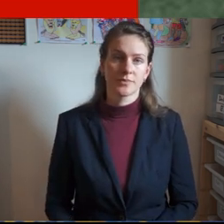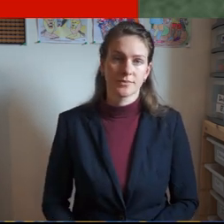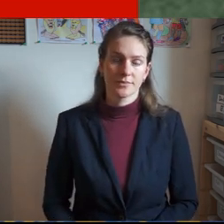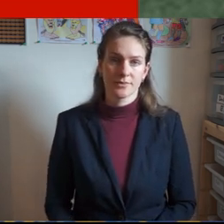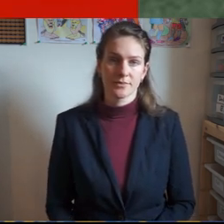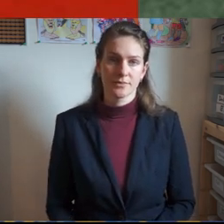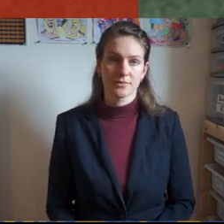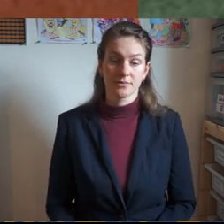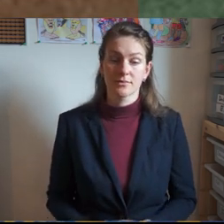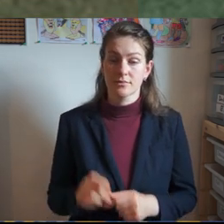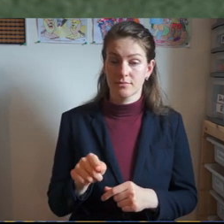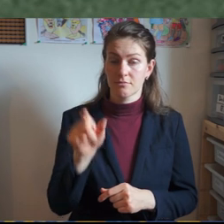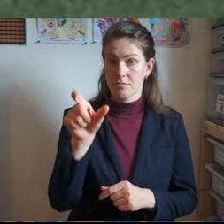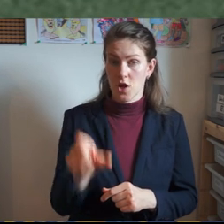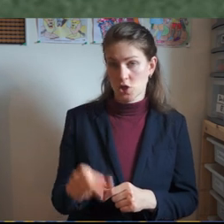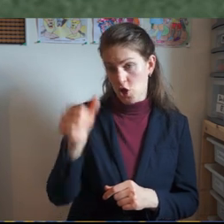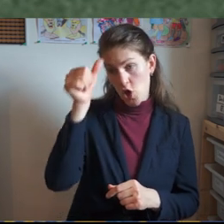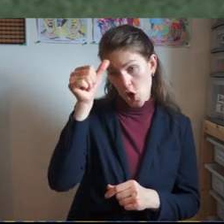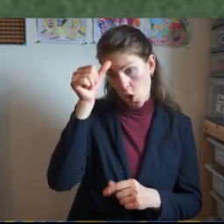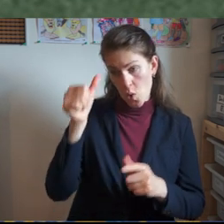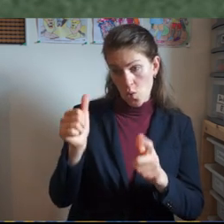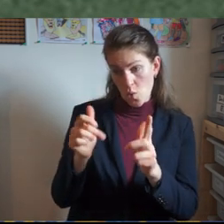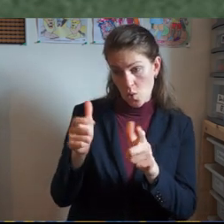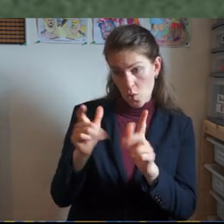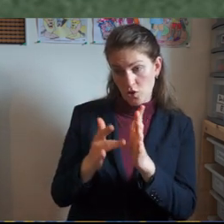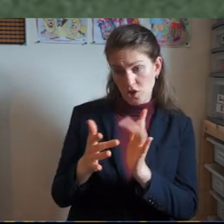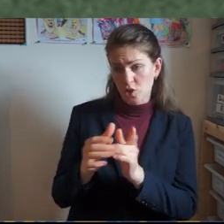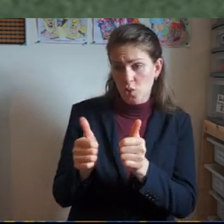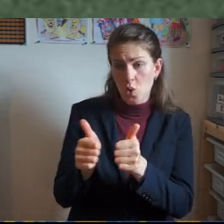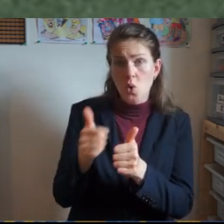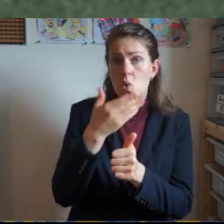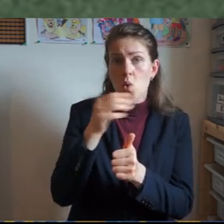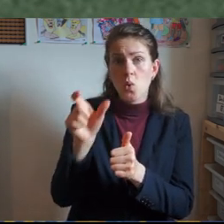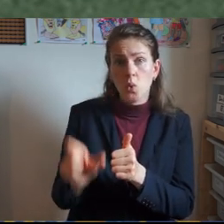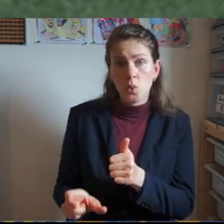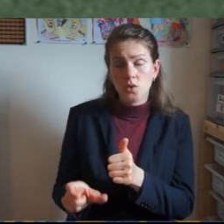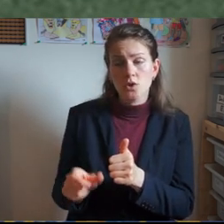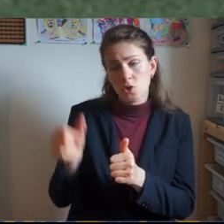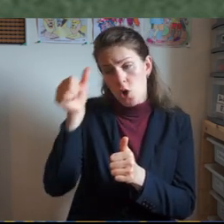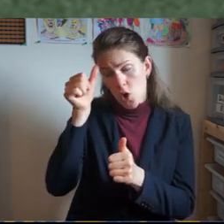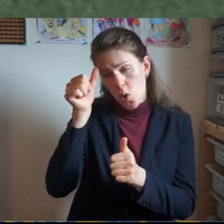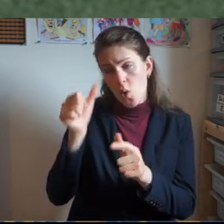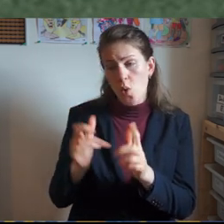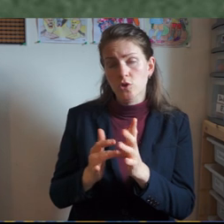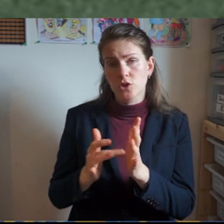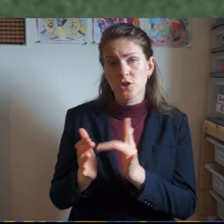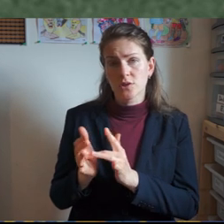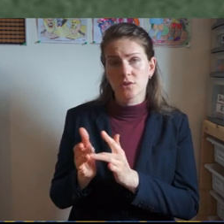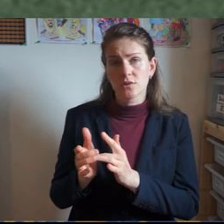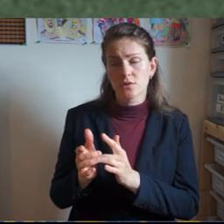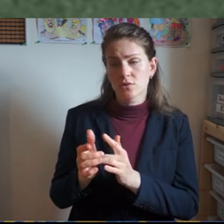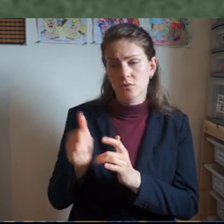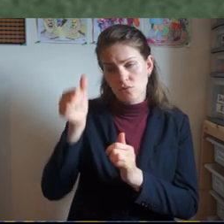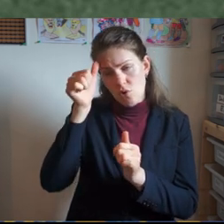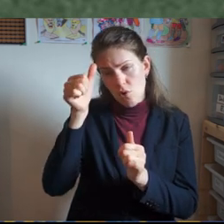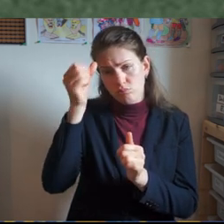Jesus was good and he knew that the Lord Jesus knew many things what he